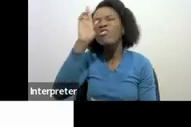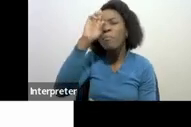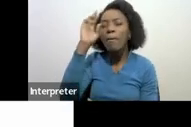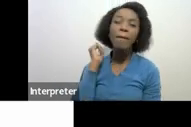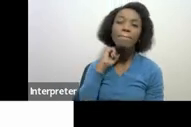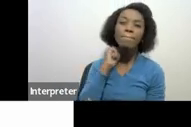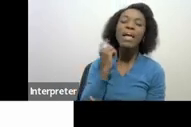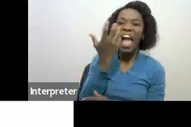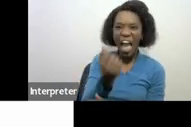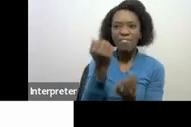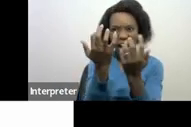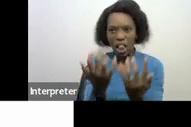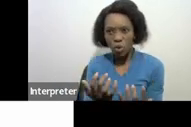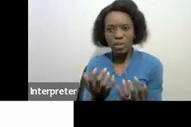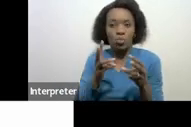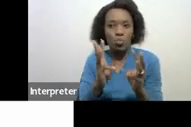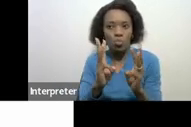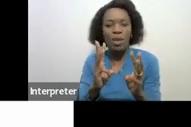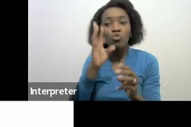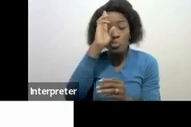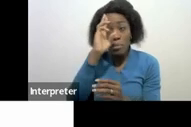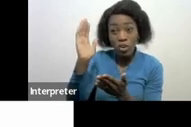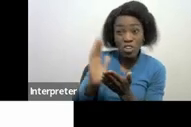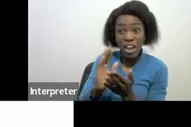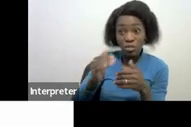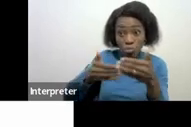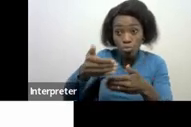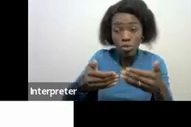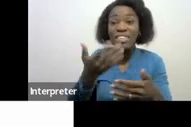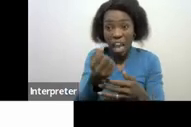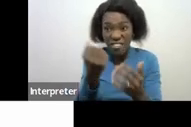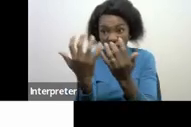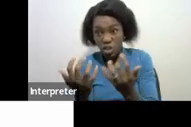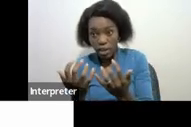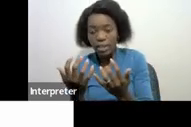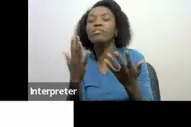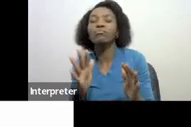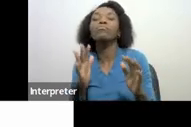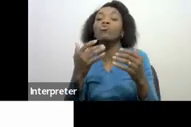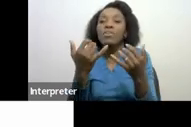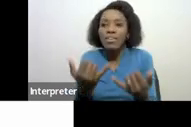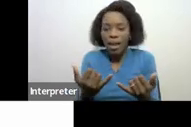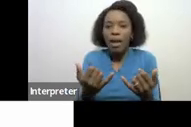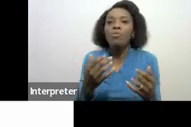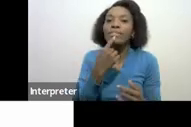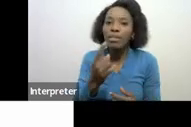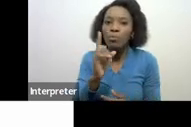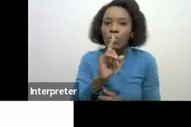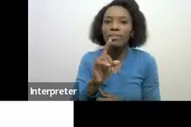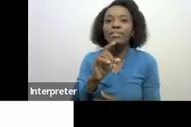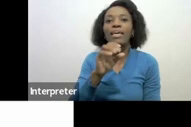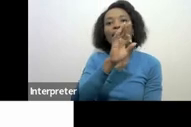you regarding the reduction process so before getting to this we have to say for example $353,100